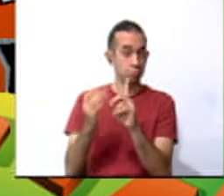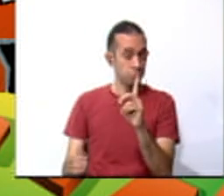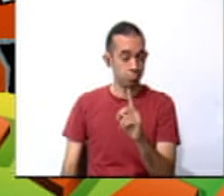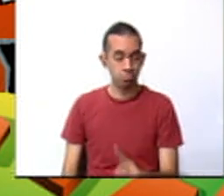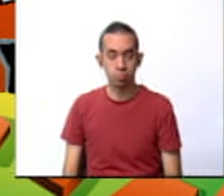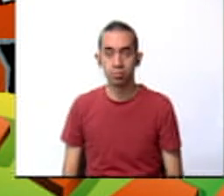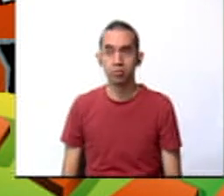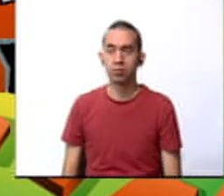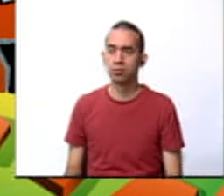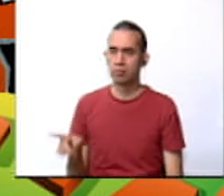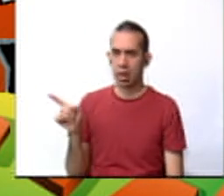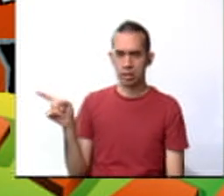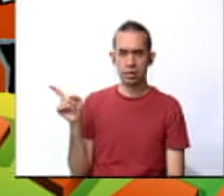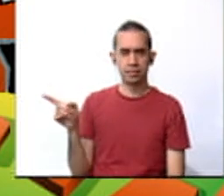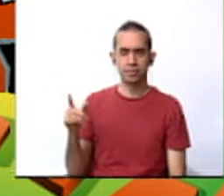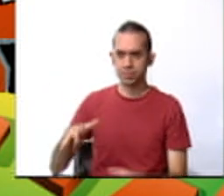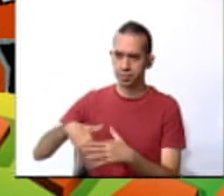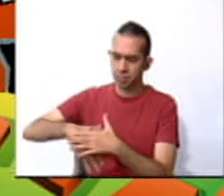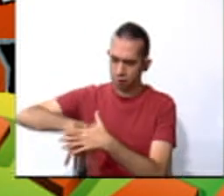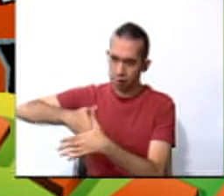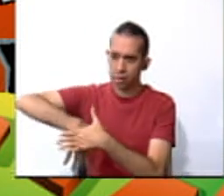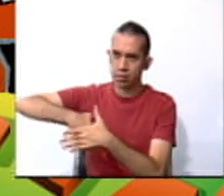What is this? Let me see.